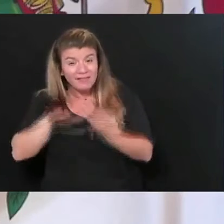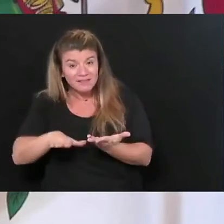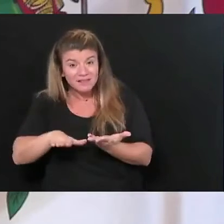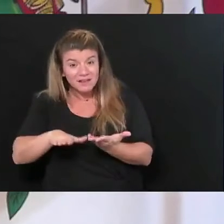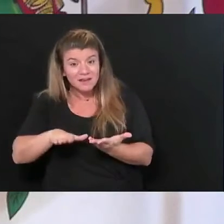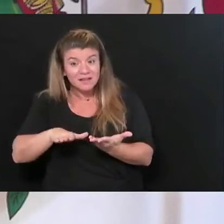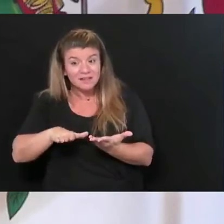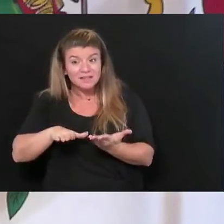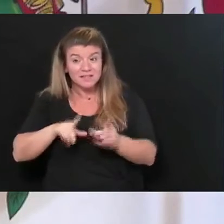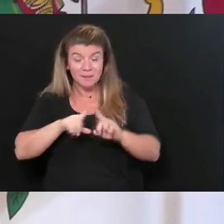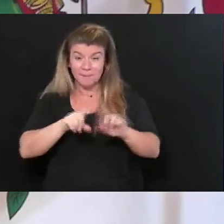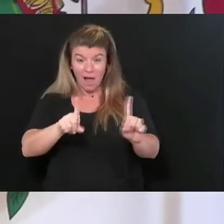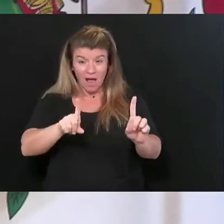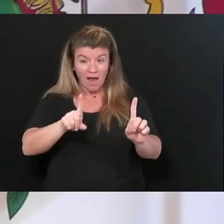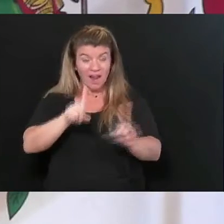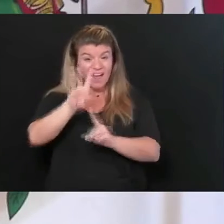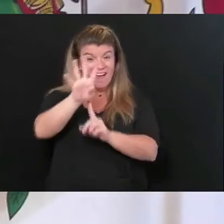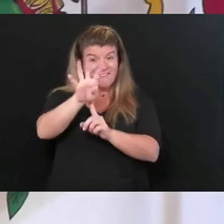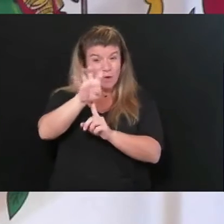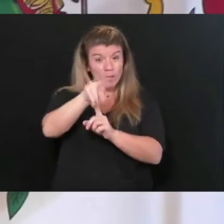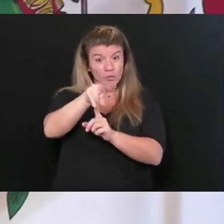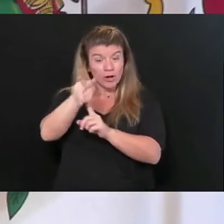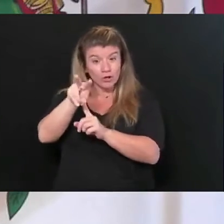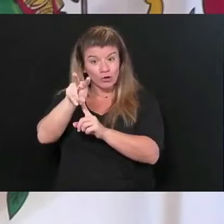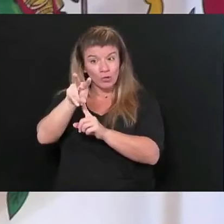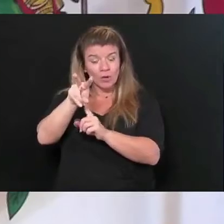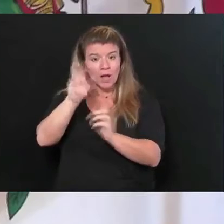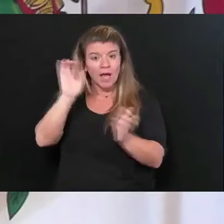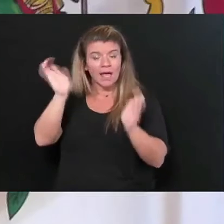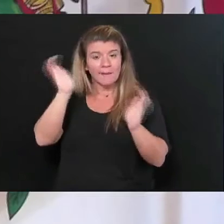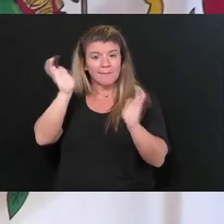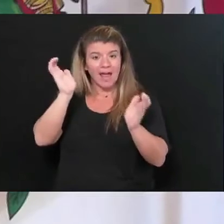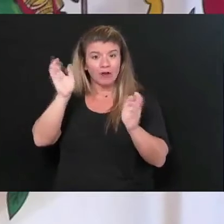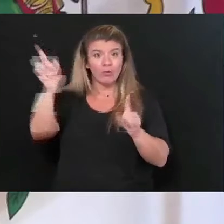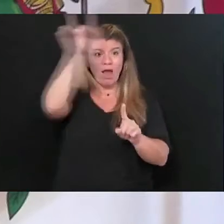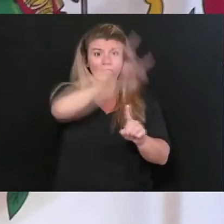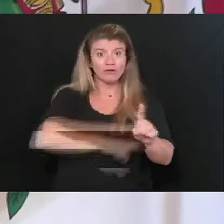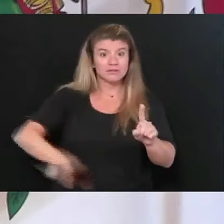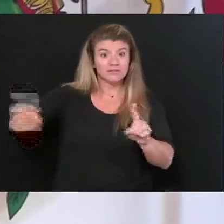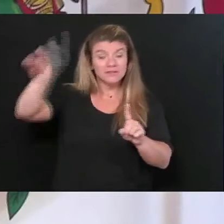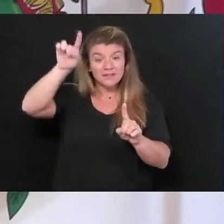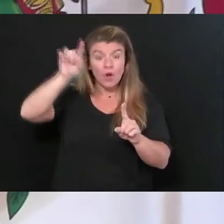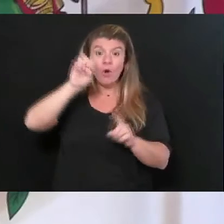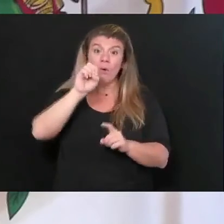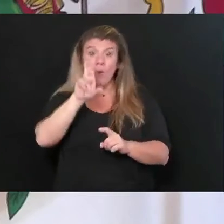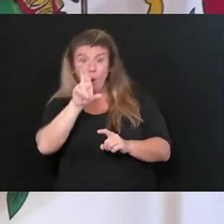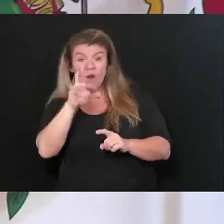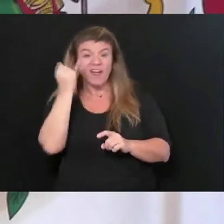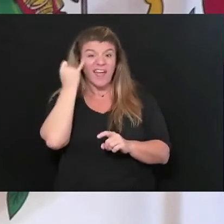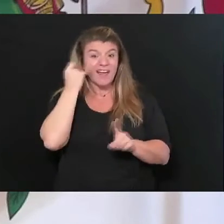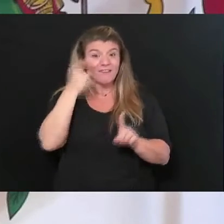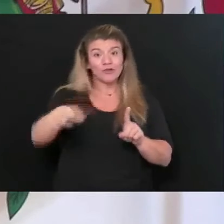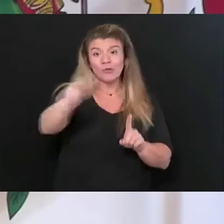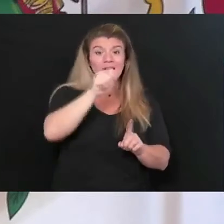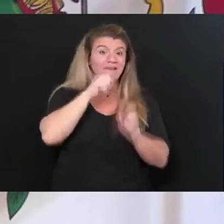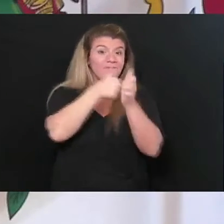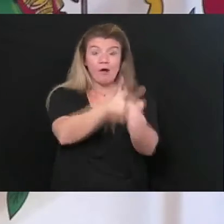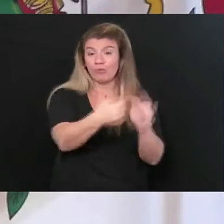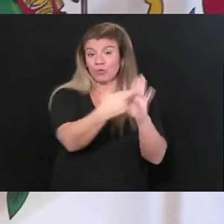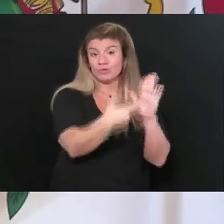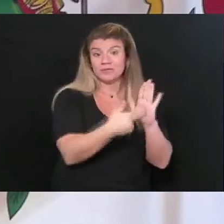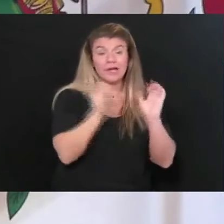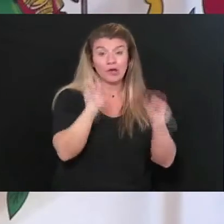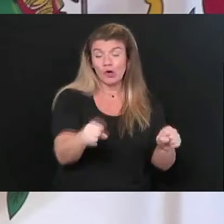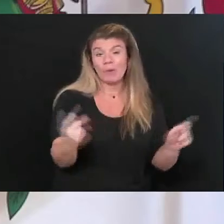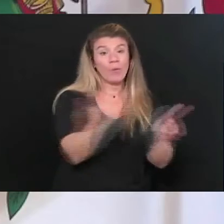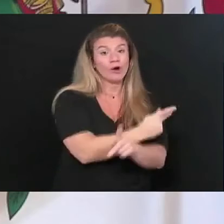that is a fraction of what it could have been if the people hadn't have listened. So I thank them and sure,